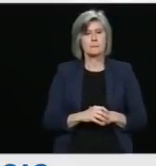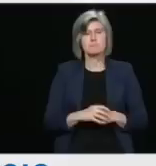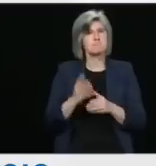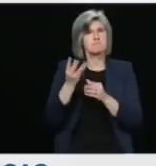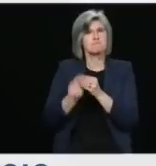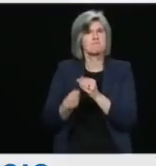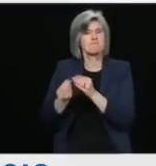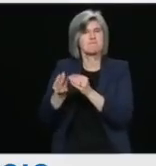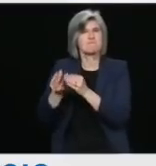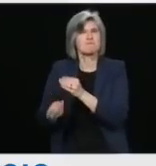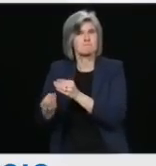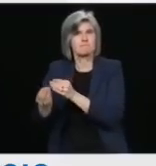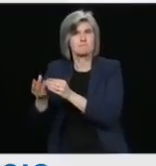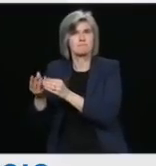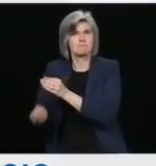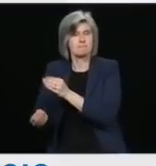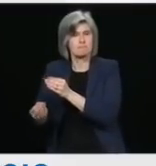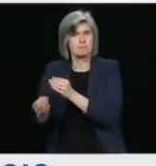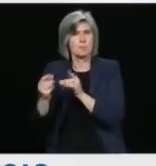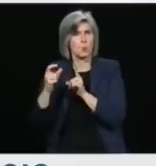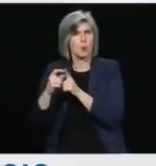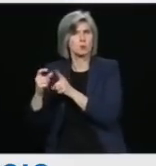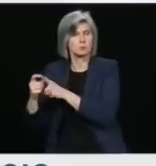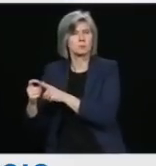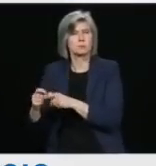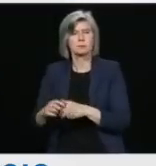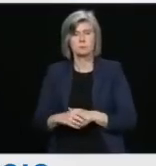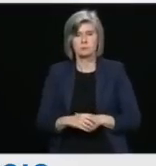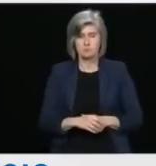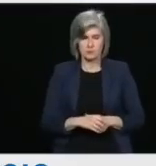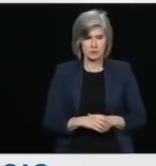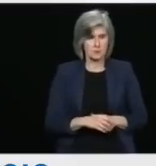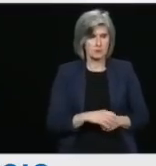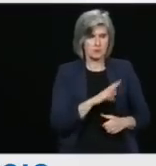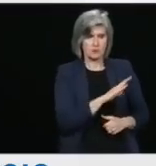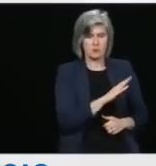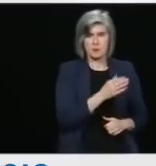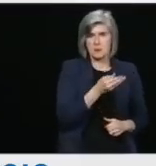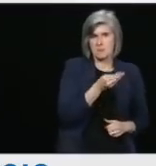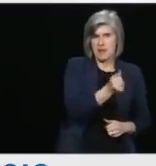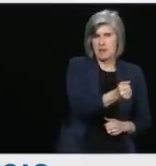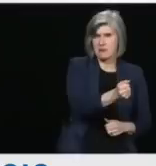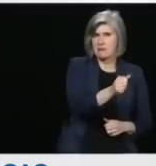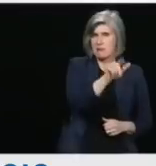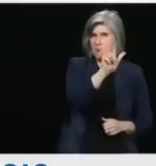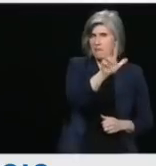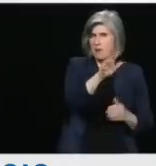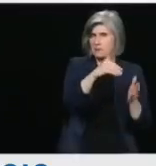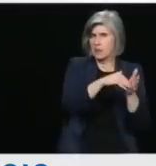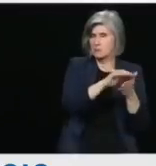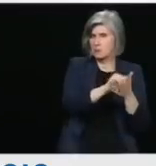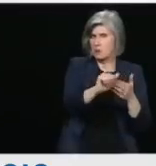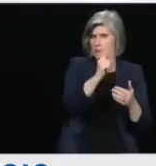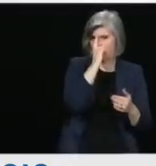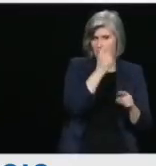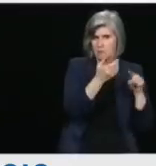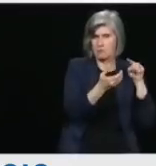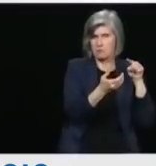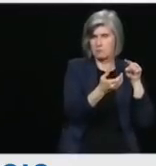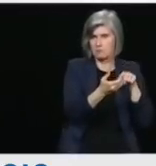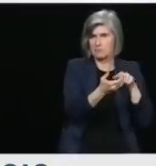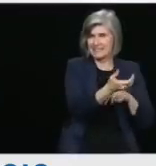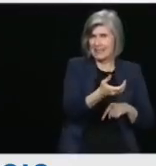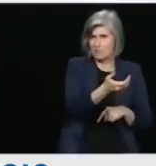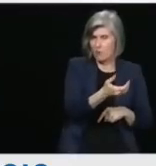these payments to provide the cell phones, these $25,000. You also had live legislation for the court, where the